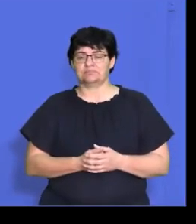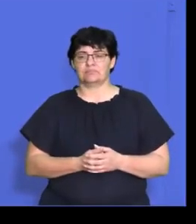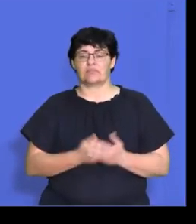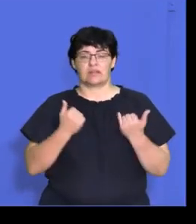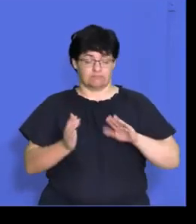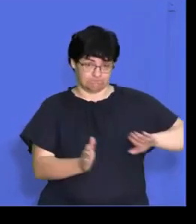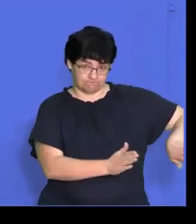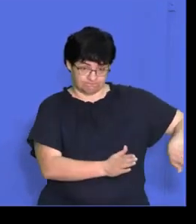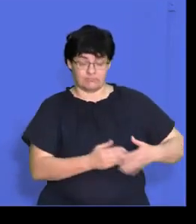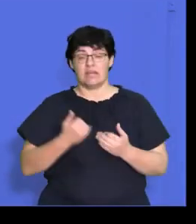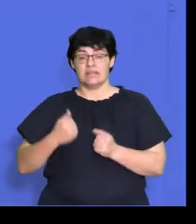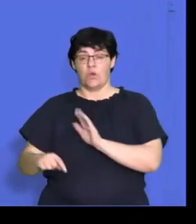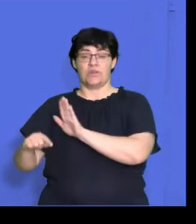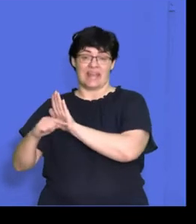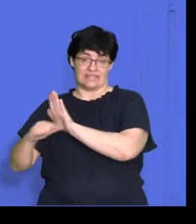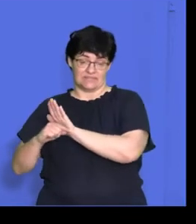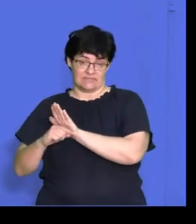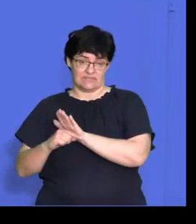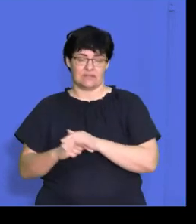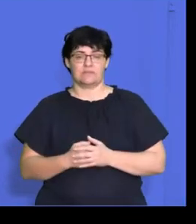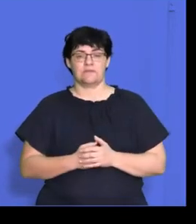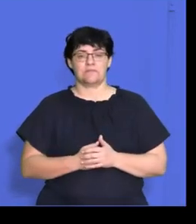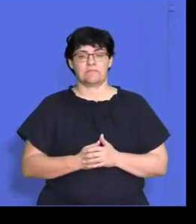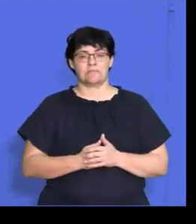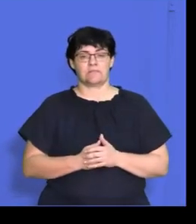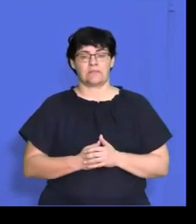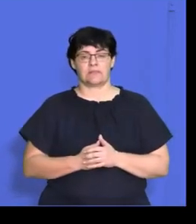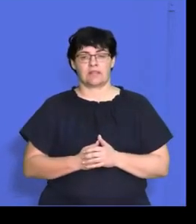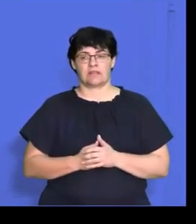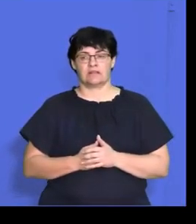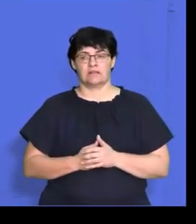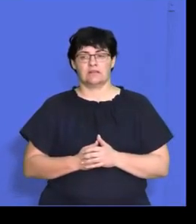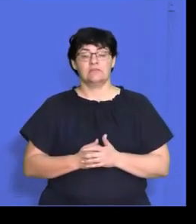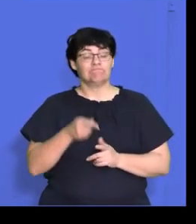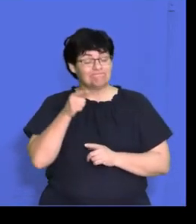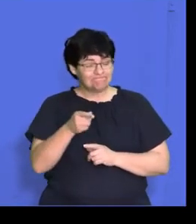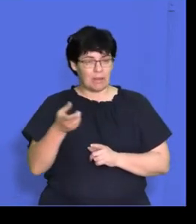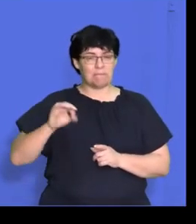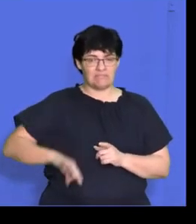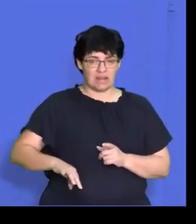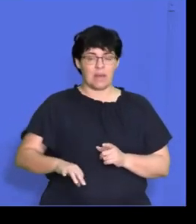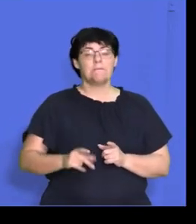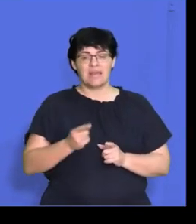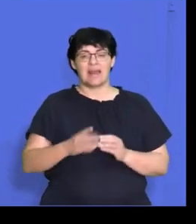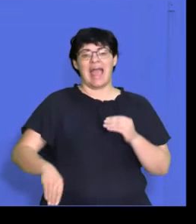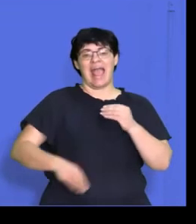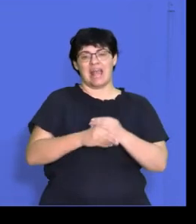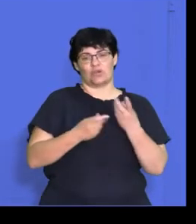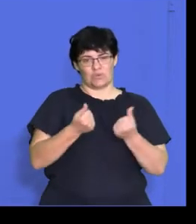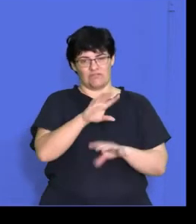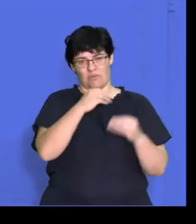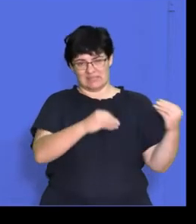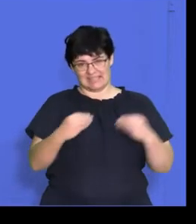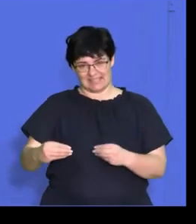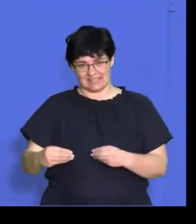Now if we look at the negatives or the disadvantages, so fringe benefits are additional costs that may